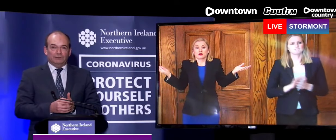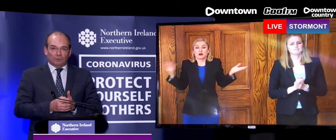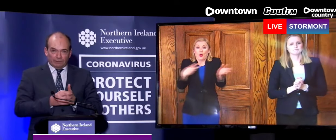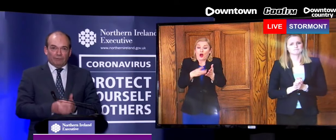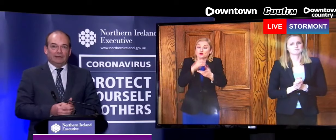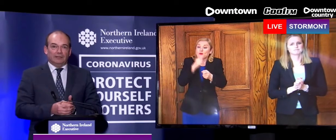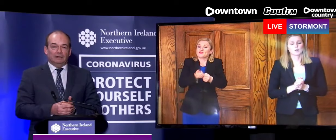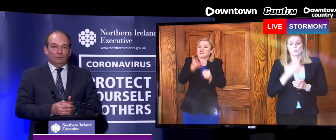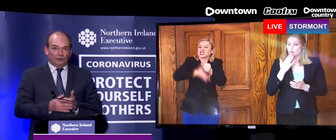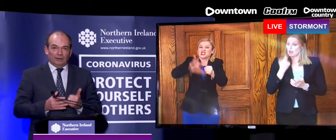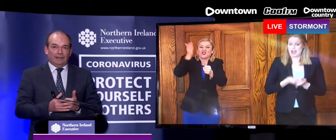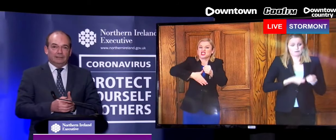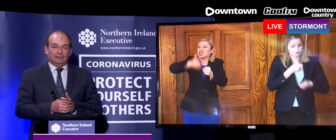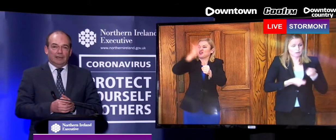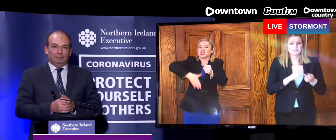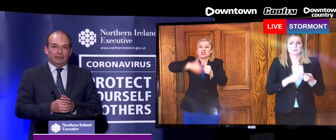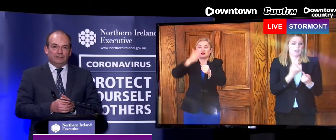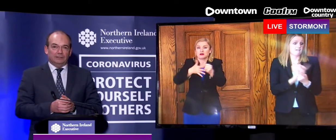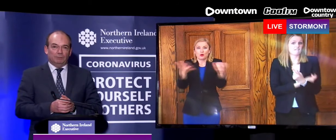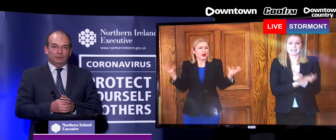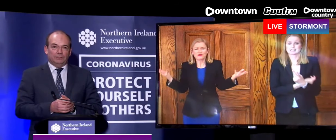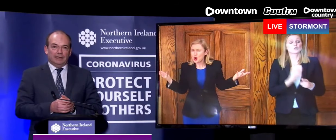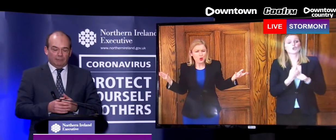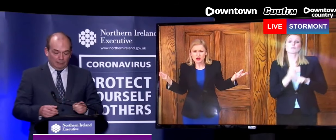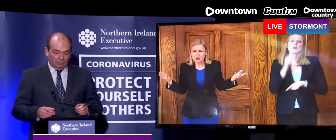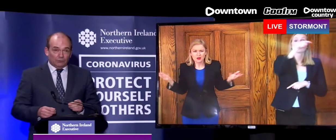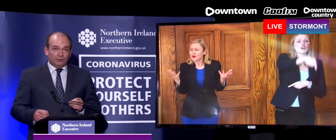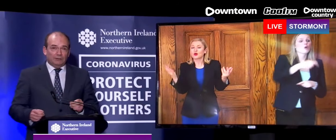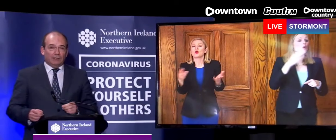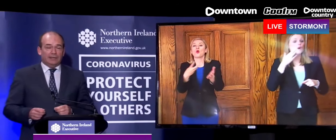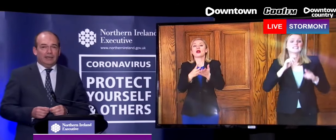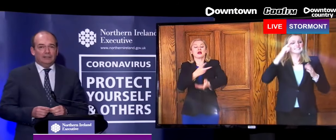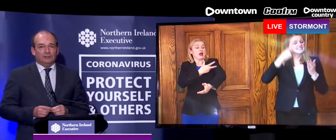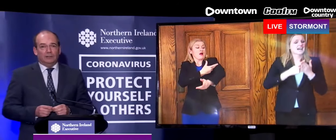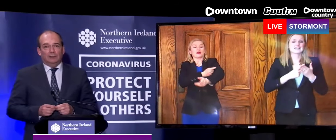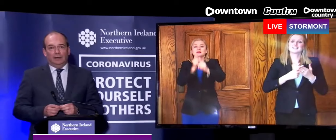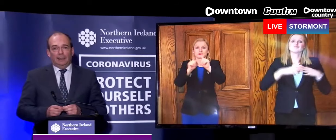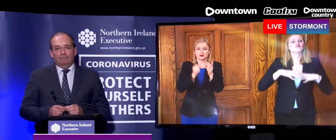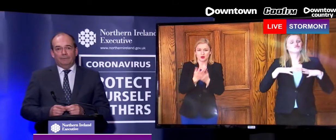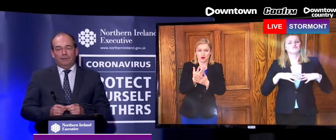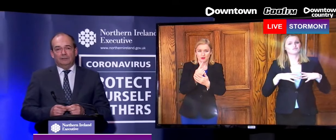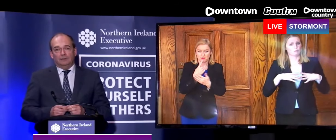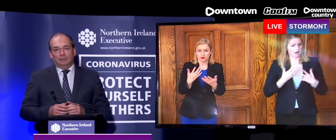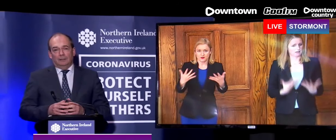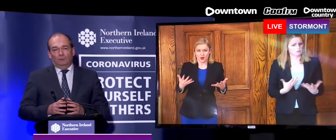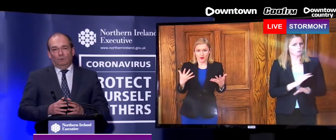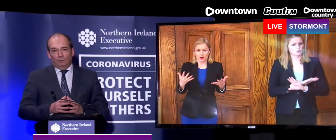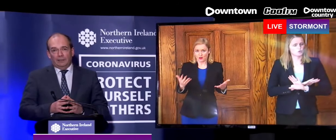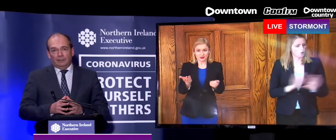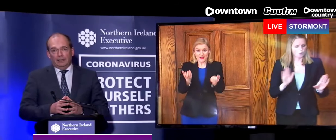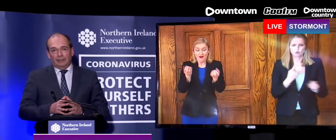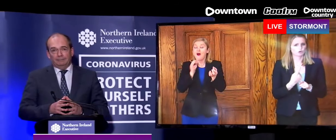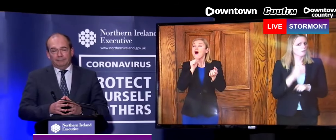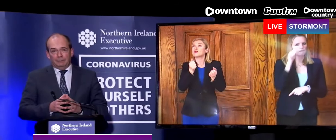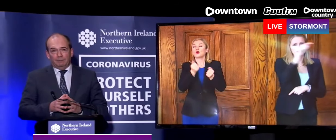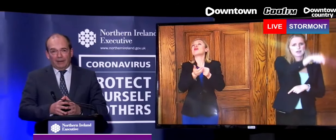effective treatments and when we have a vaccine. We're not in that place at this point in time. But we also need to recognise that what